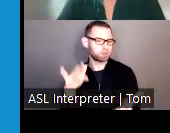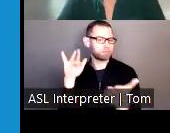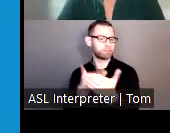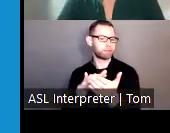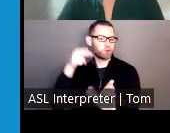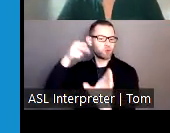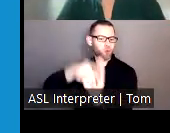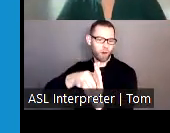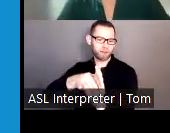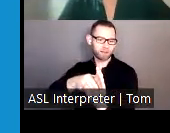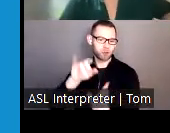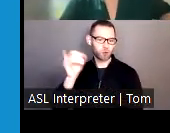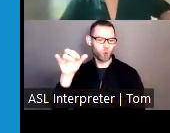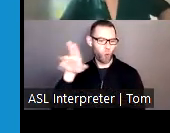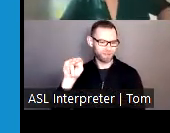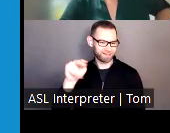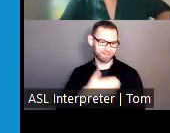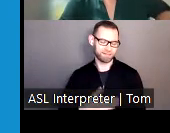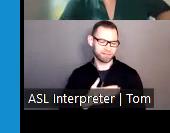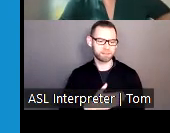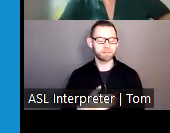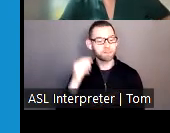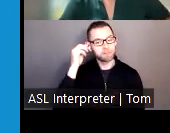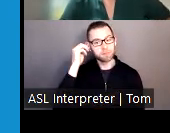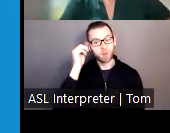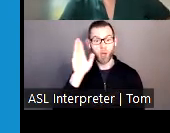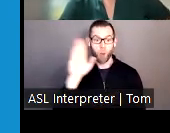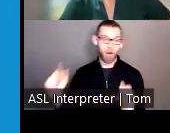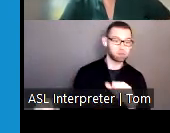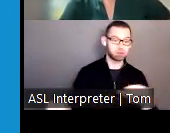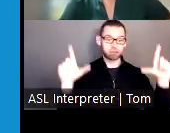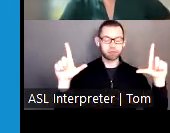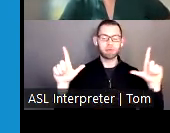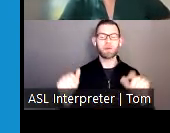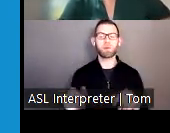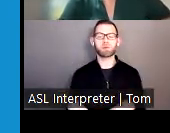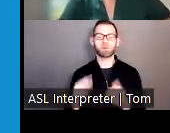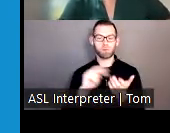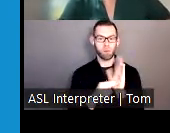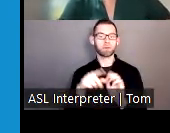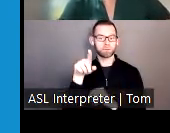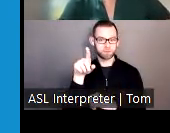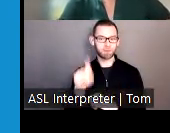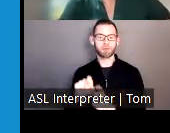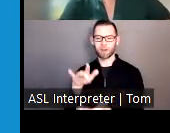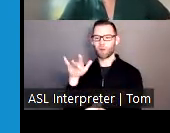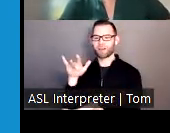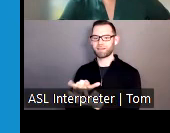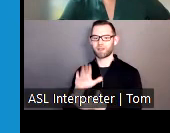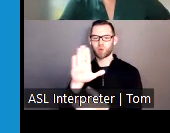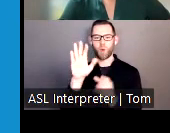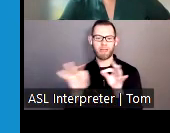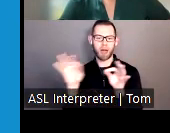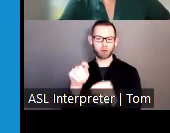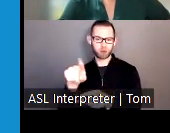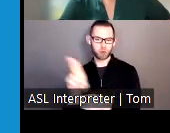you are brought over to the panelist screen, you need to have your language channel set to the language you are using as